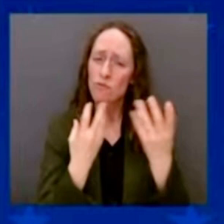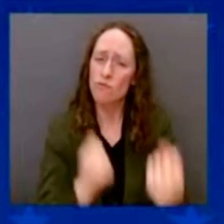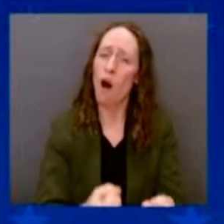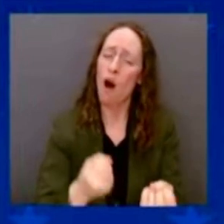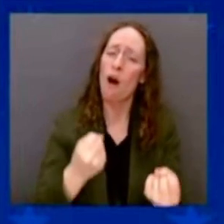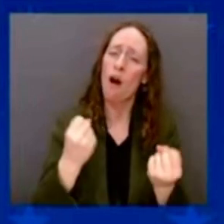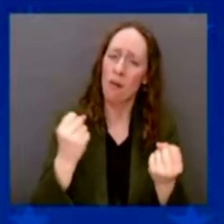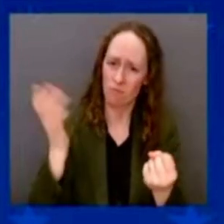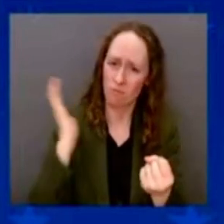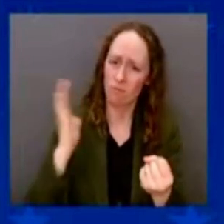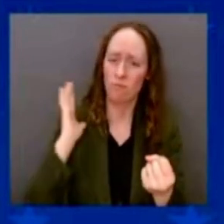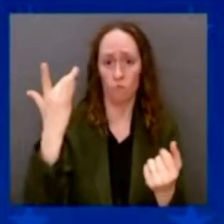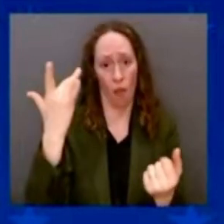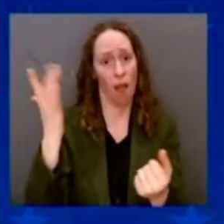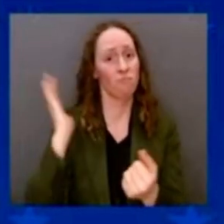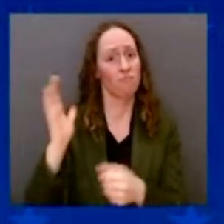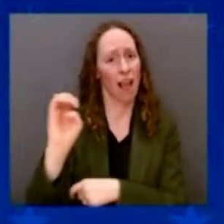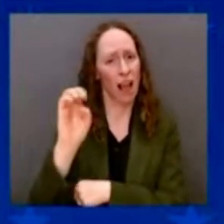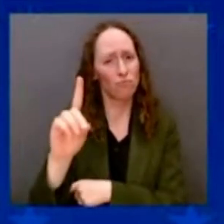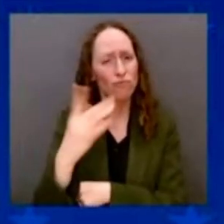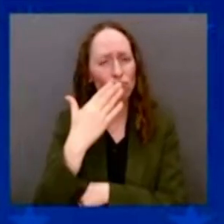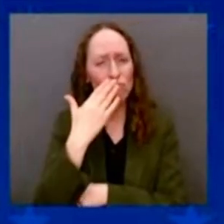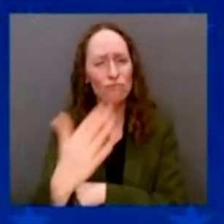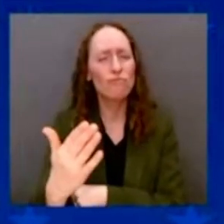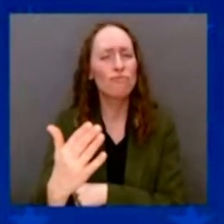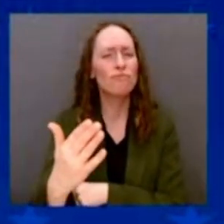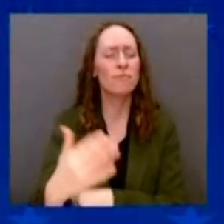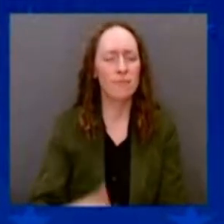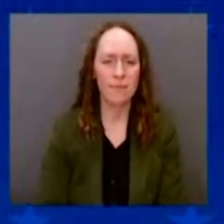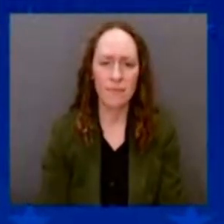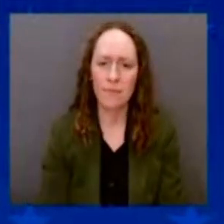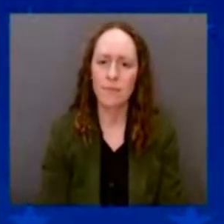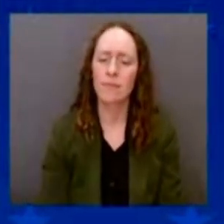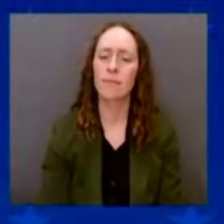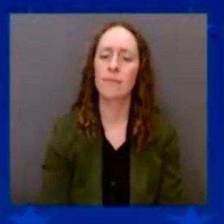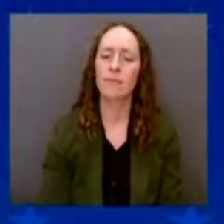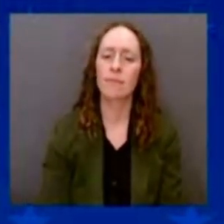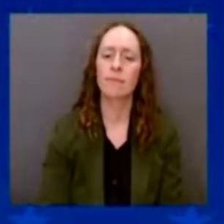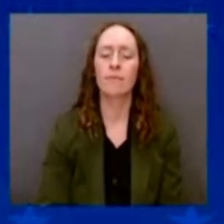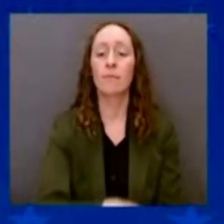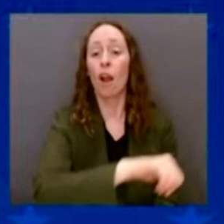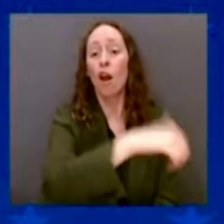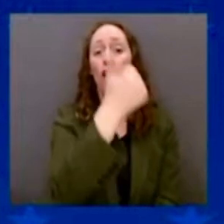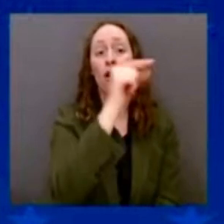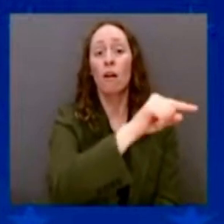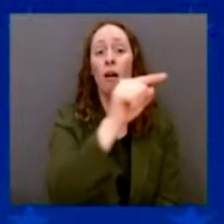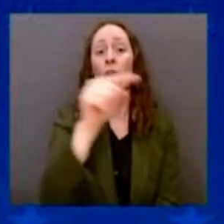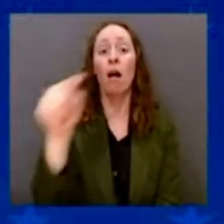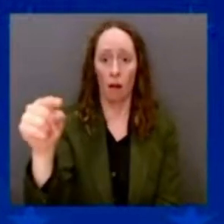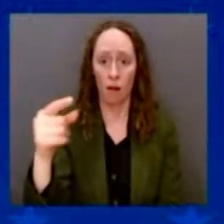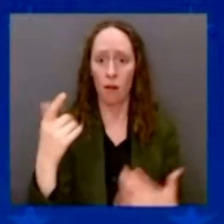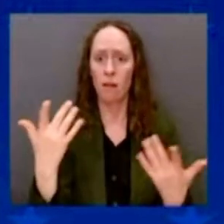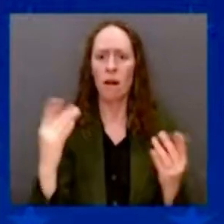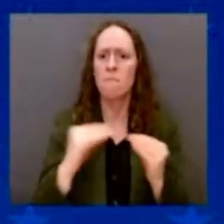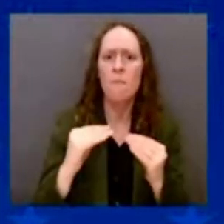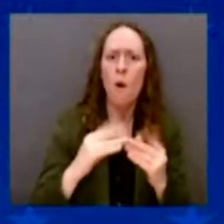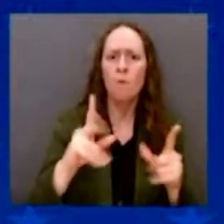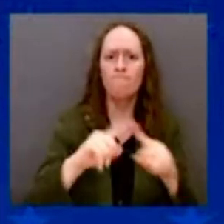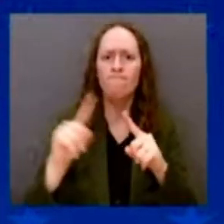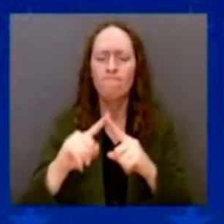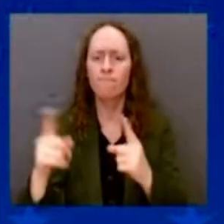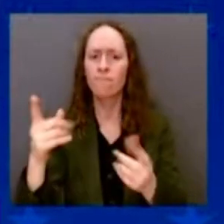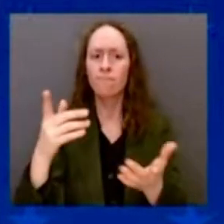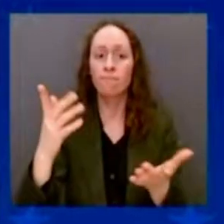any other country. Other had — higher education was more sophisticated and a lot of private institutions. But we — everybody in